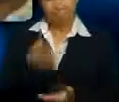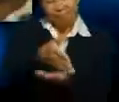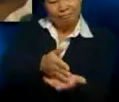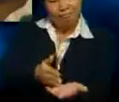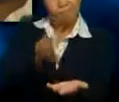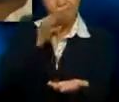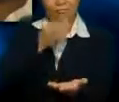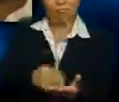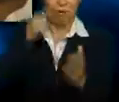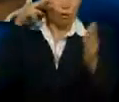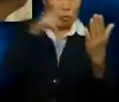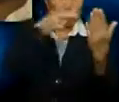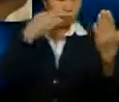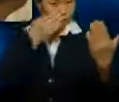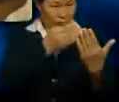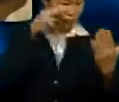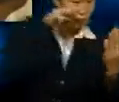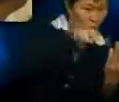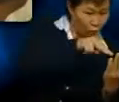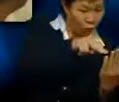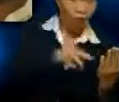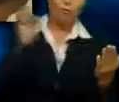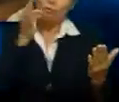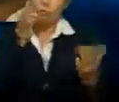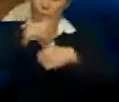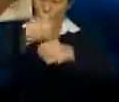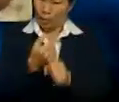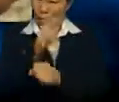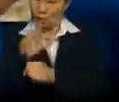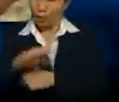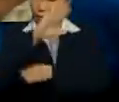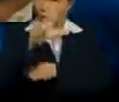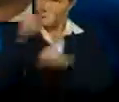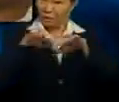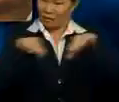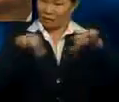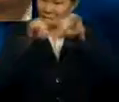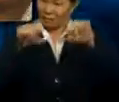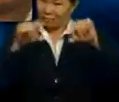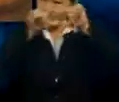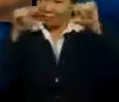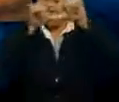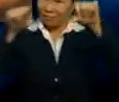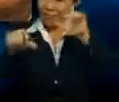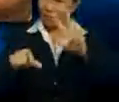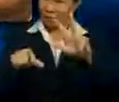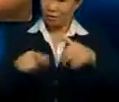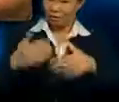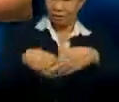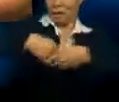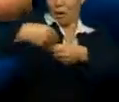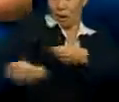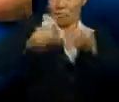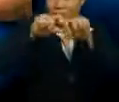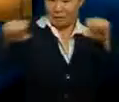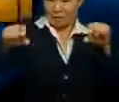Look closely. The fruitlets are made out of three layers. The outermost layer